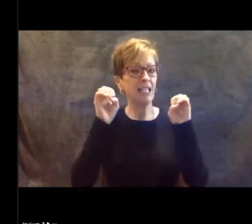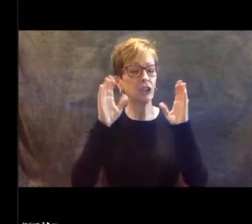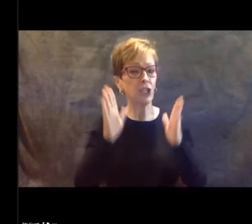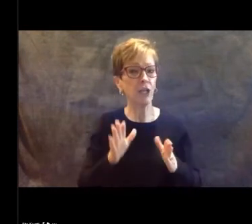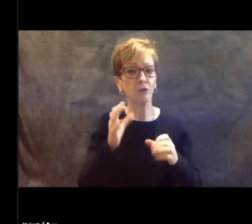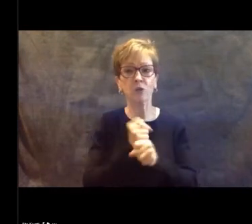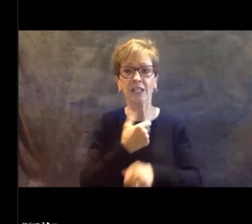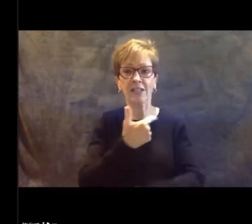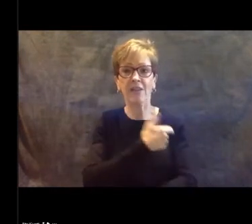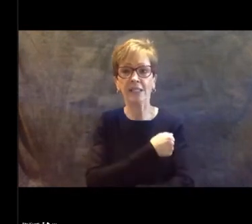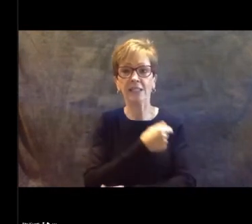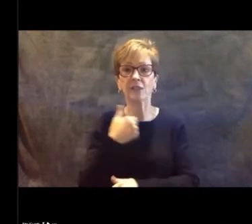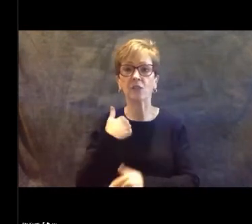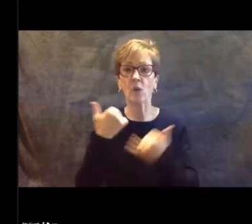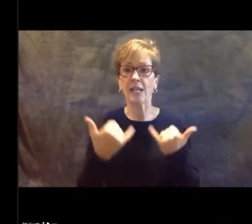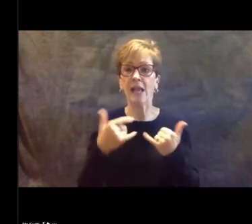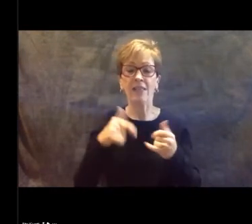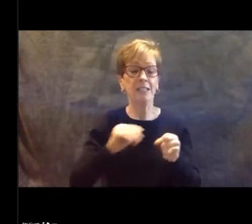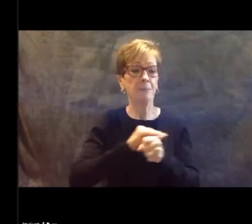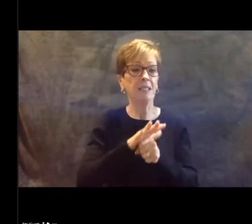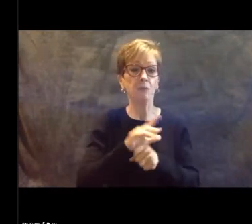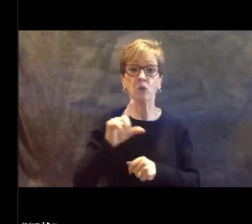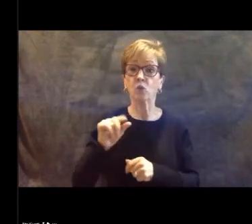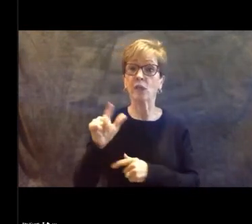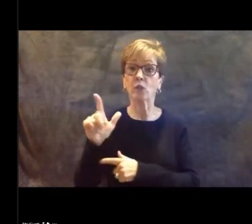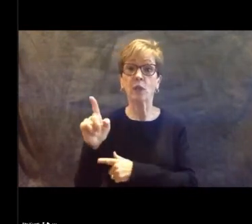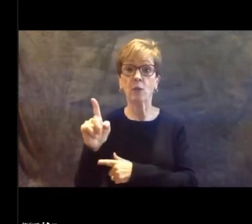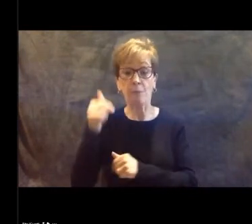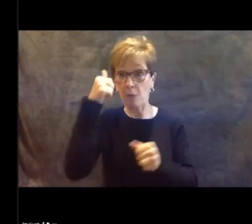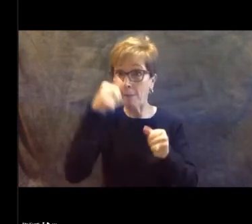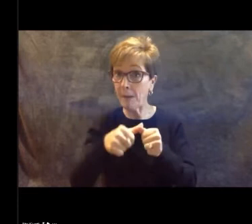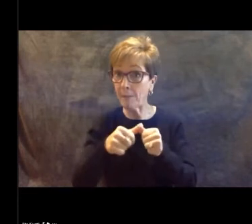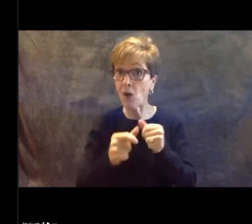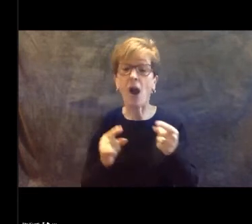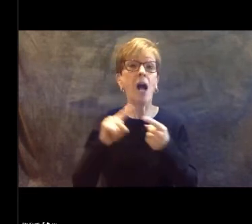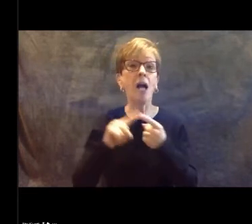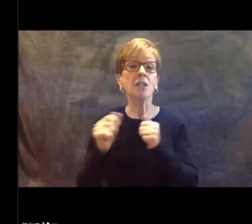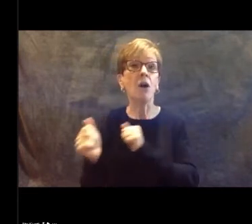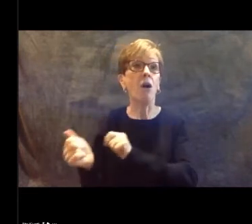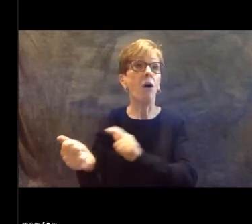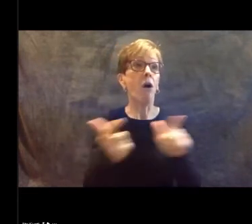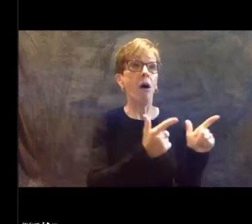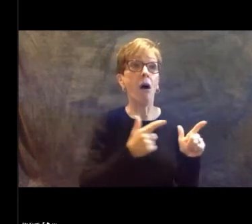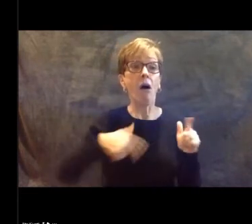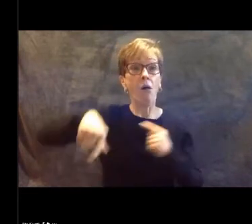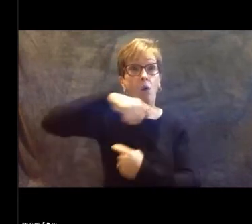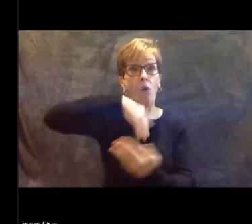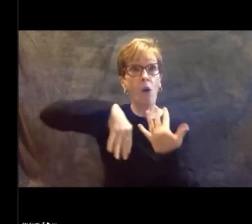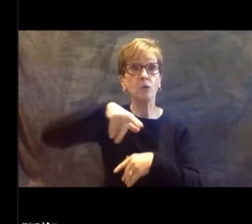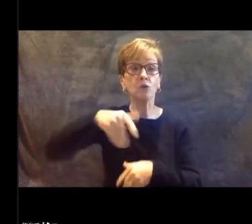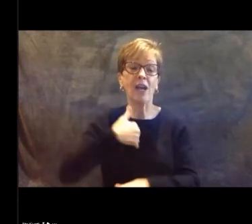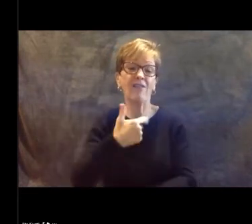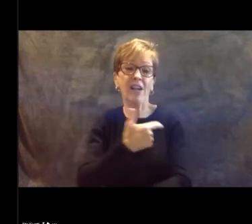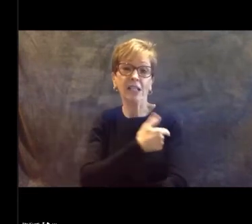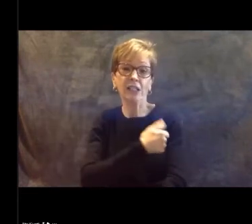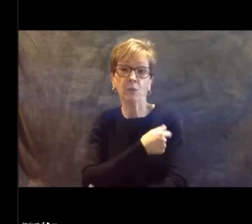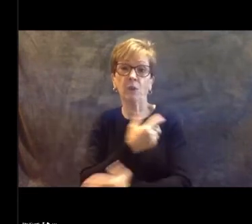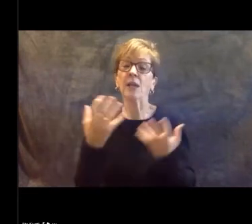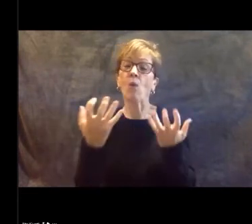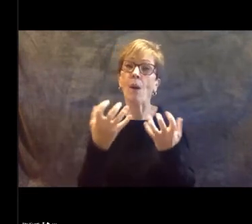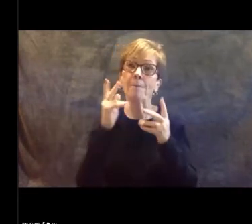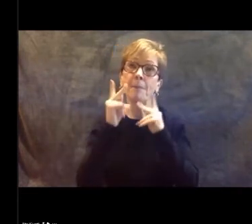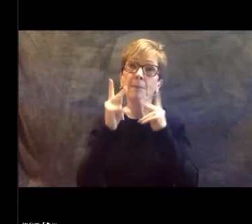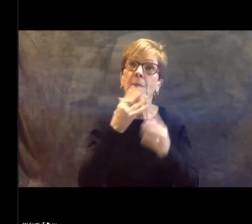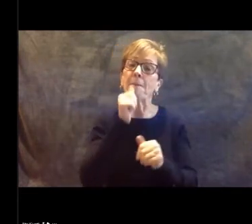pandemic in 2021, but remember, until everybody else around you is vaccinated, we need people to be patient and vigilant.